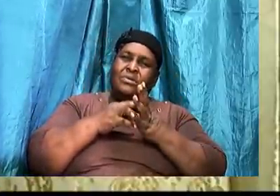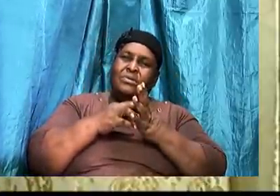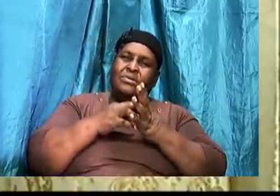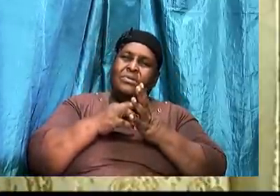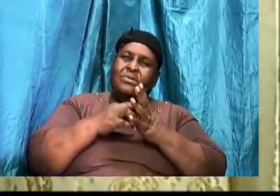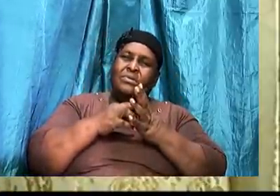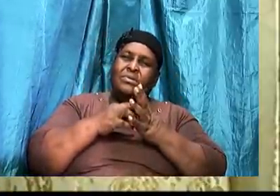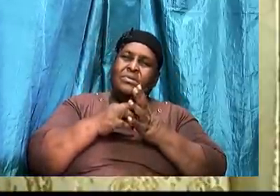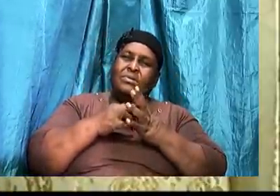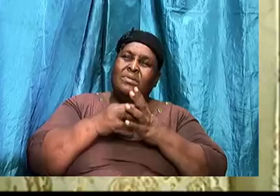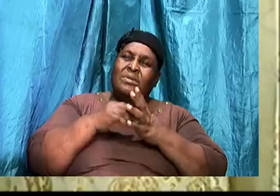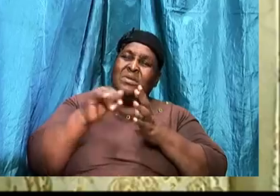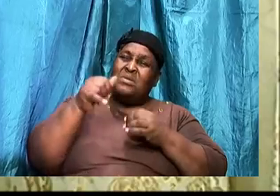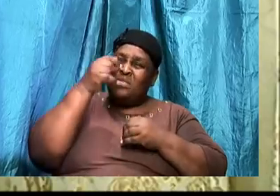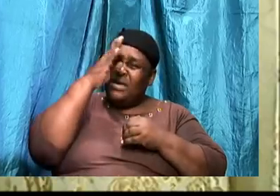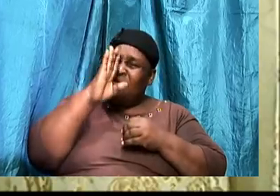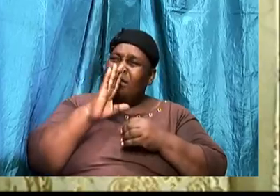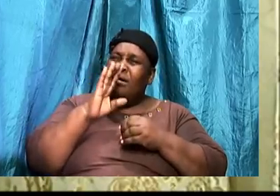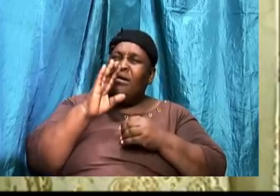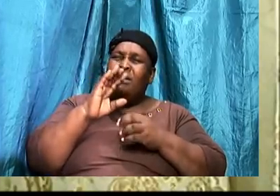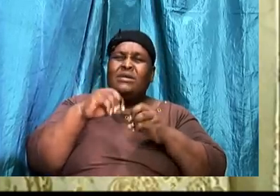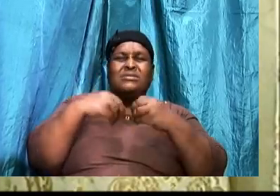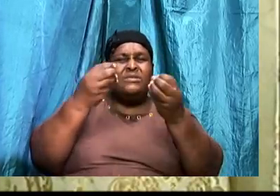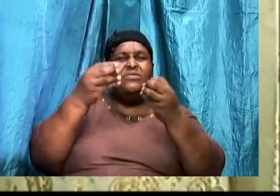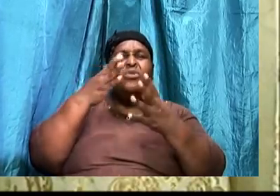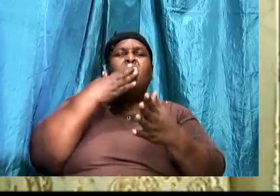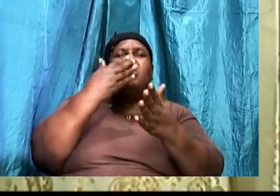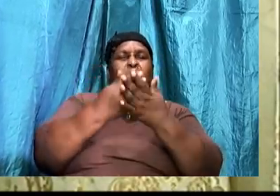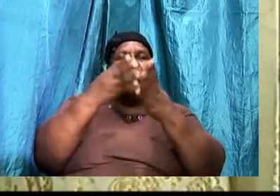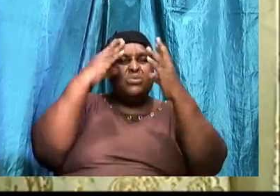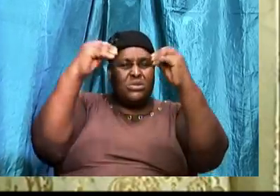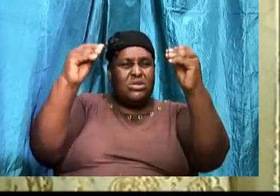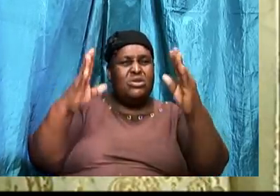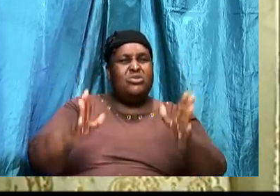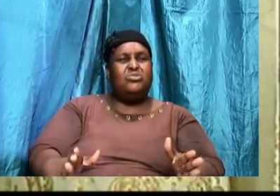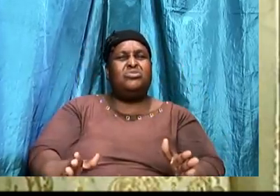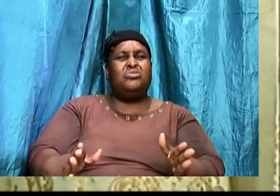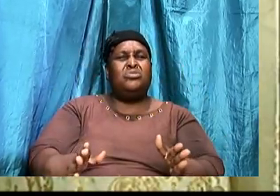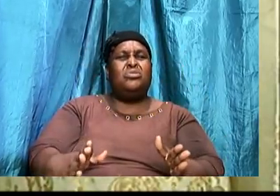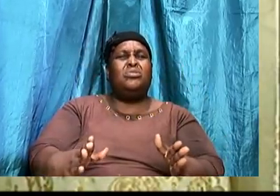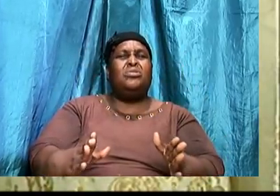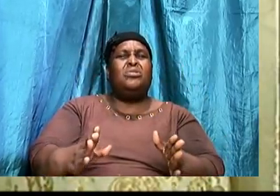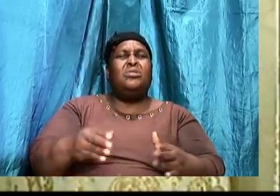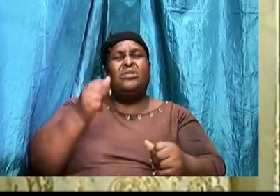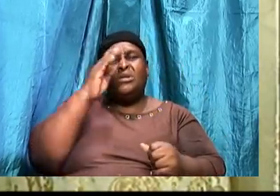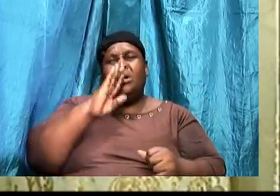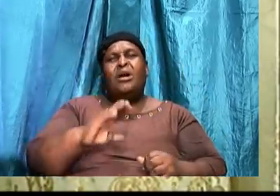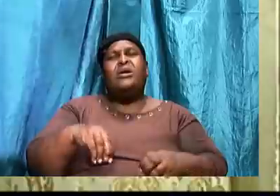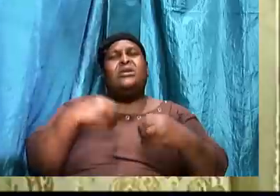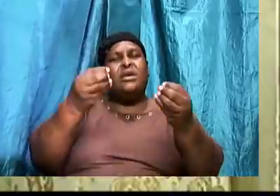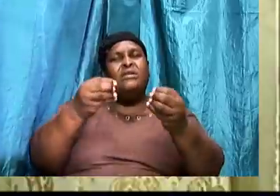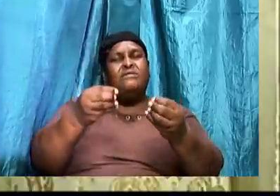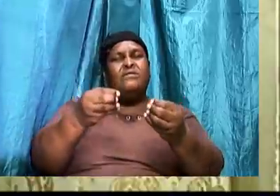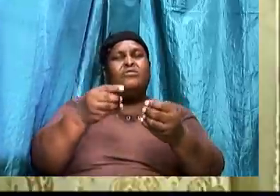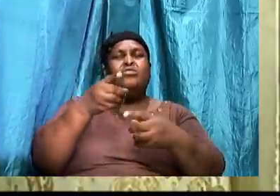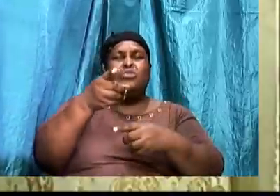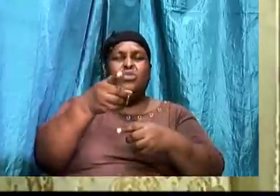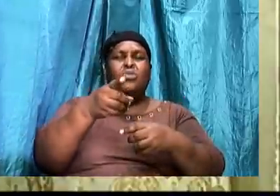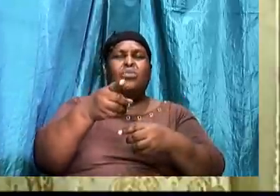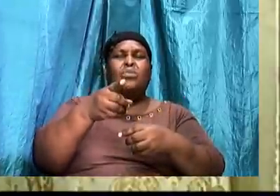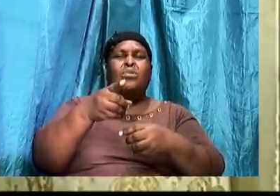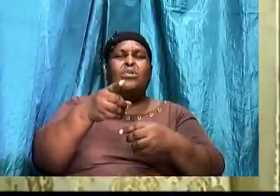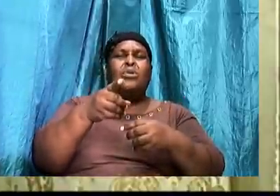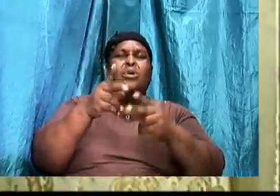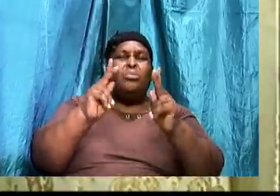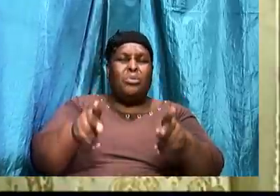God has given you good teachers in the church. He has given you persons that follow the principle of the word. And,